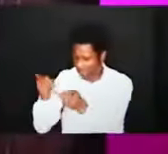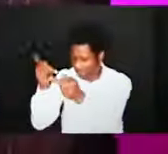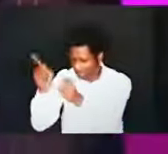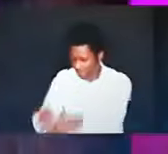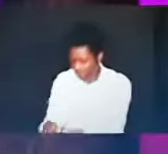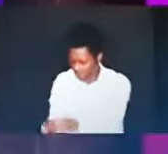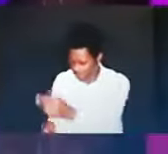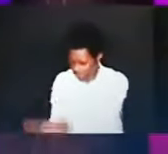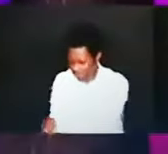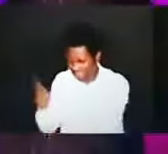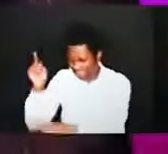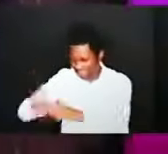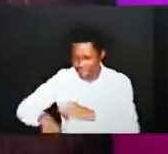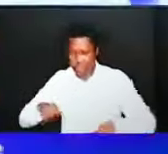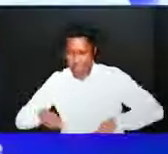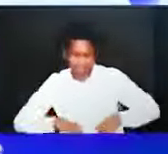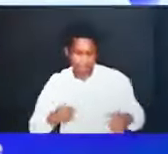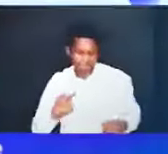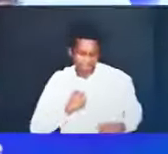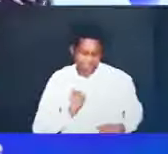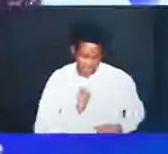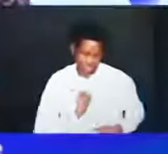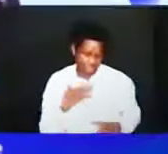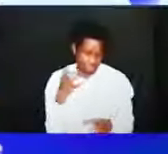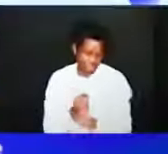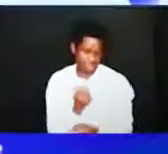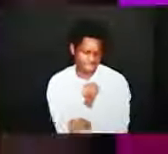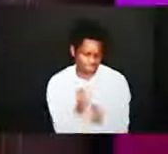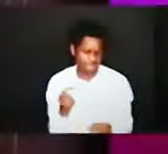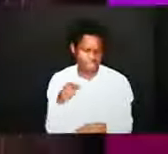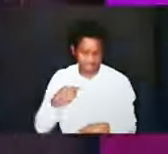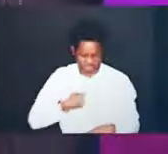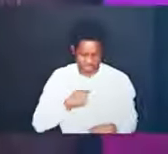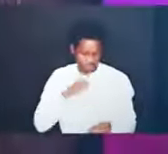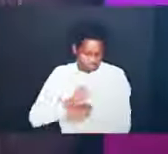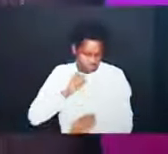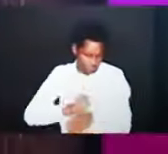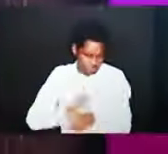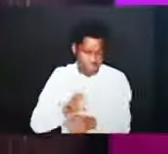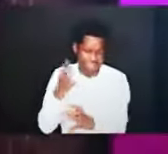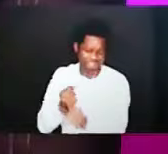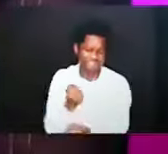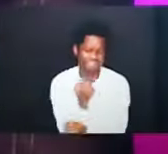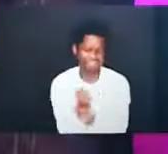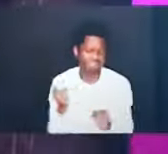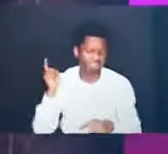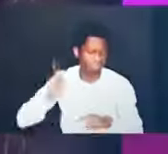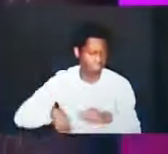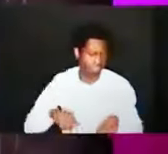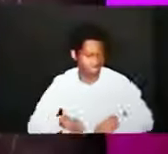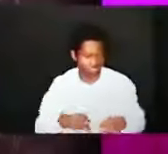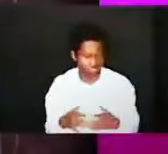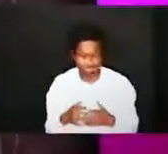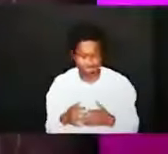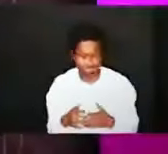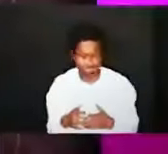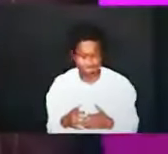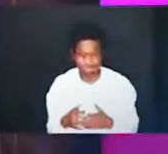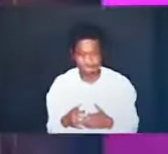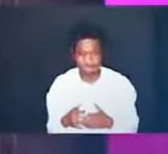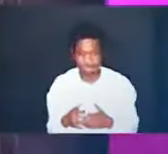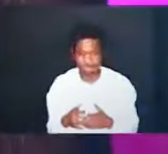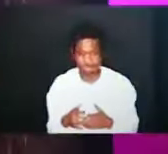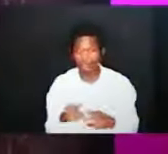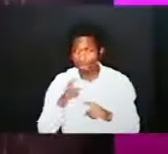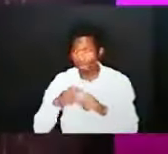simple so that no one can boast so that God will say that I gave it to them